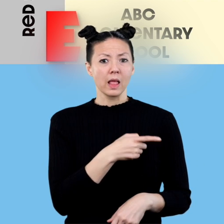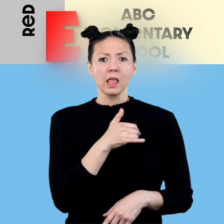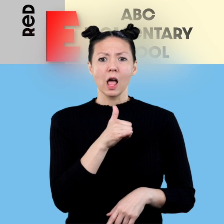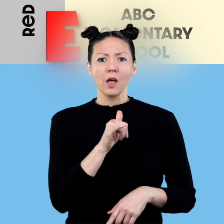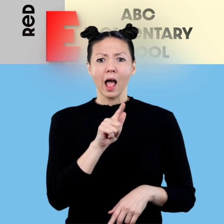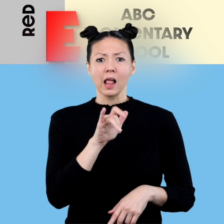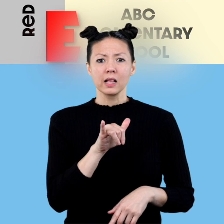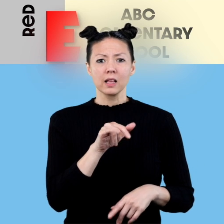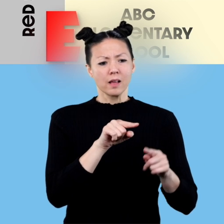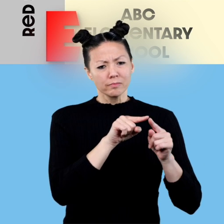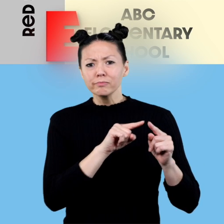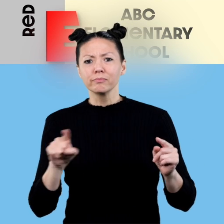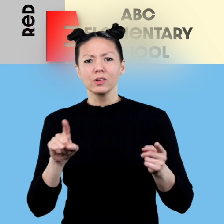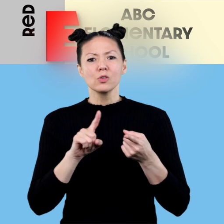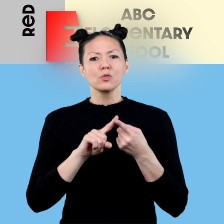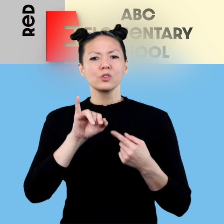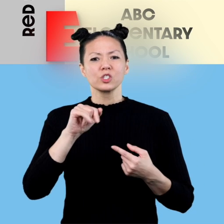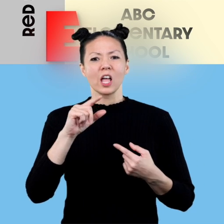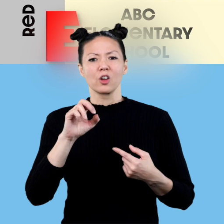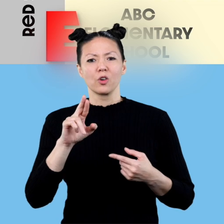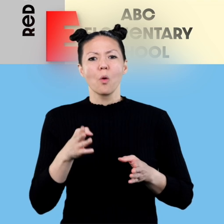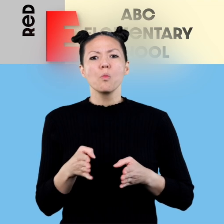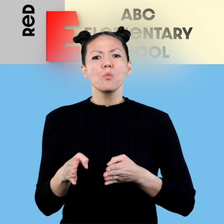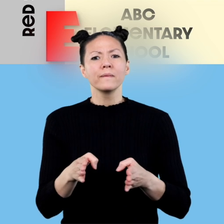Yellow Alley to the Jagged River?